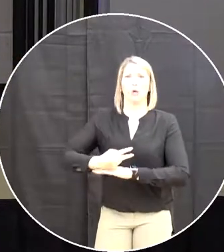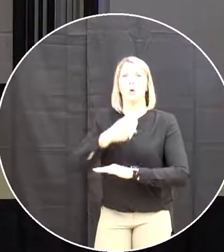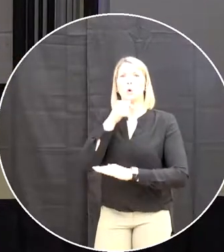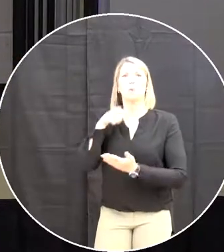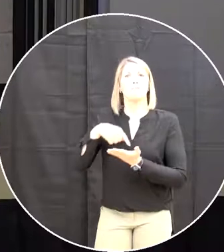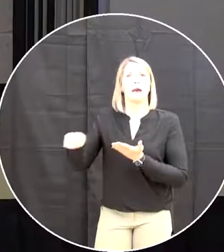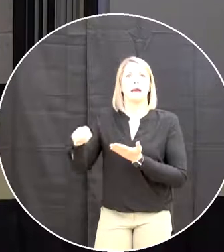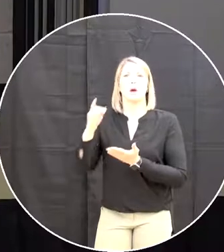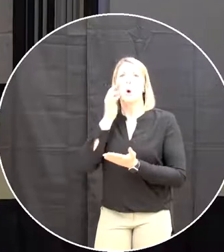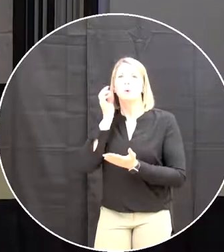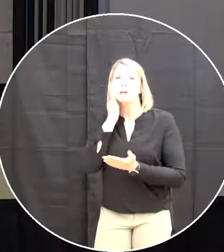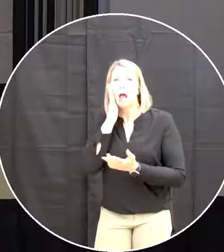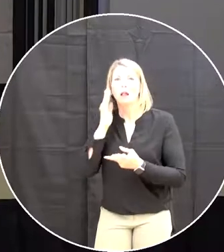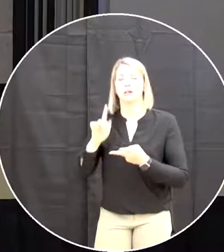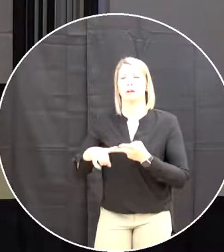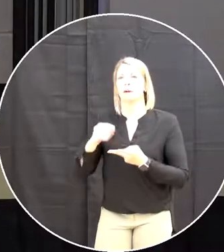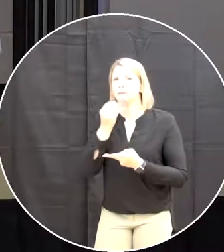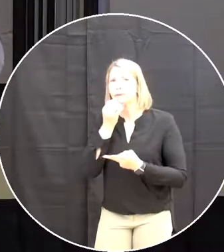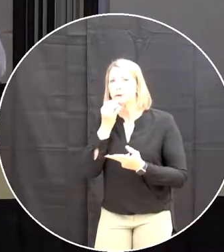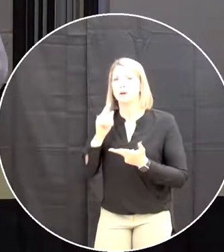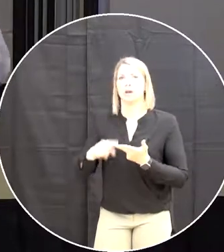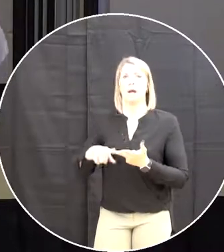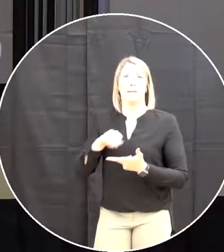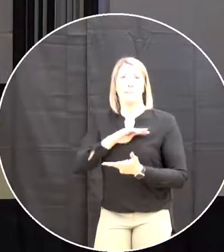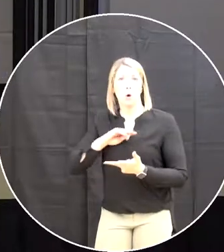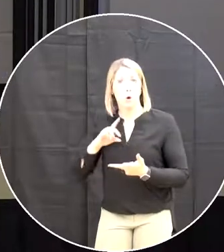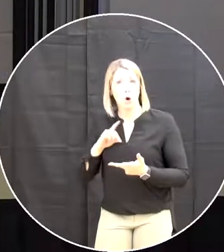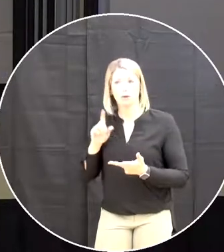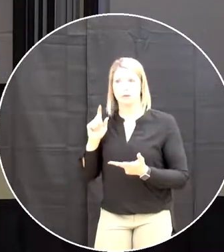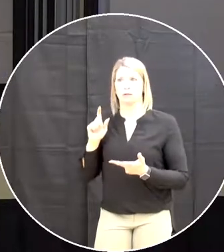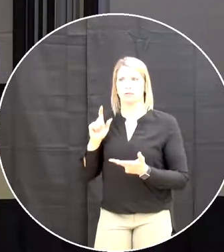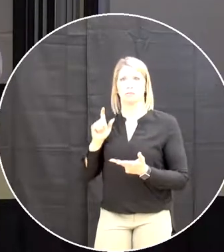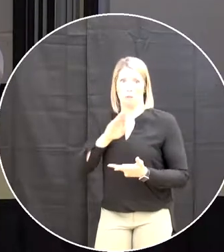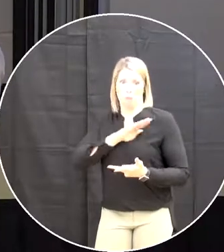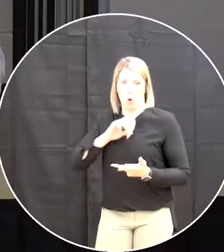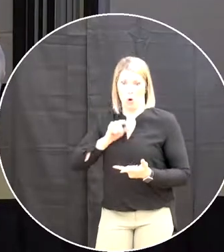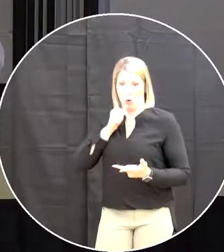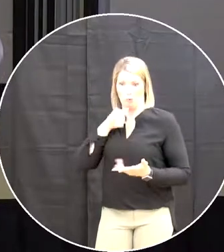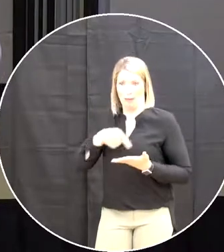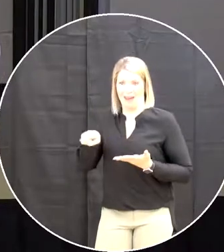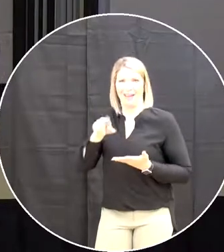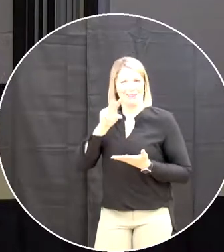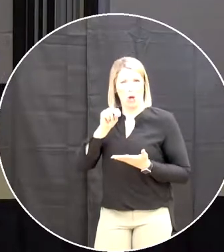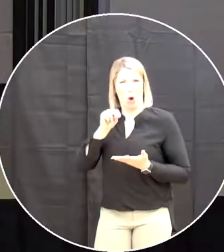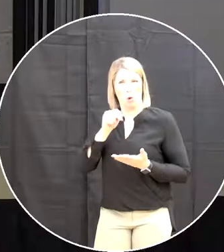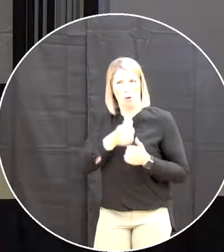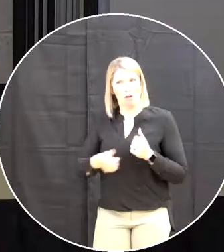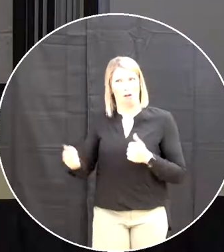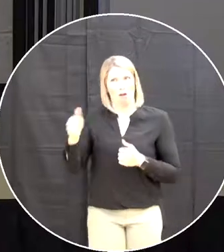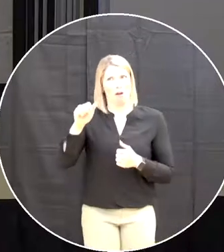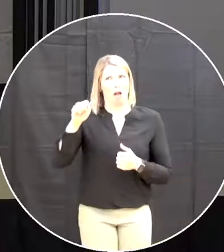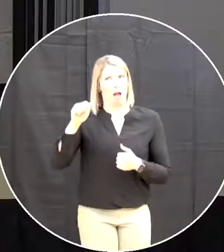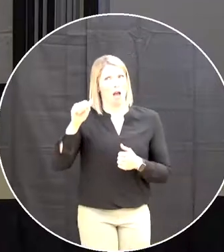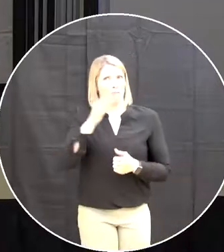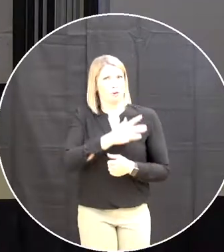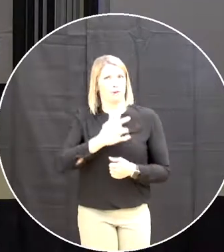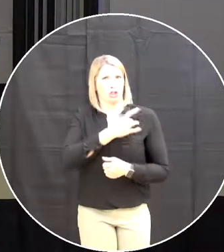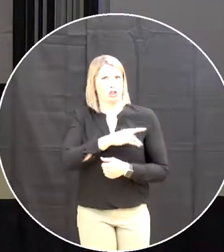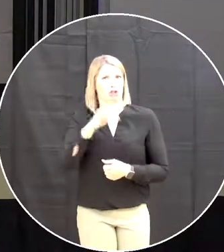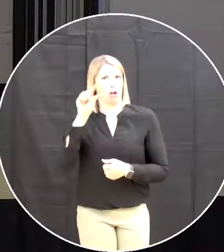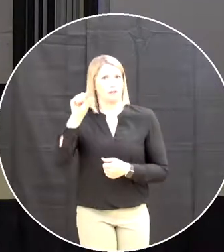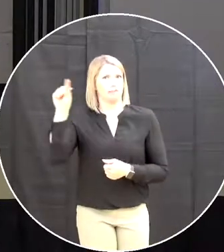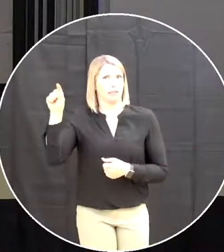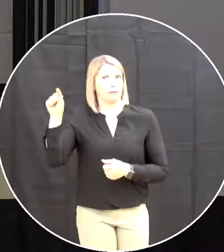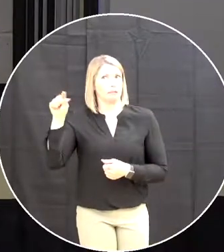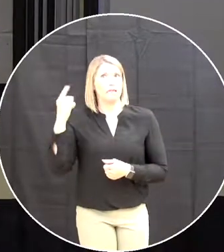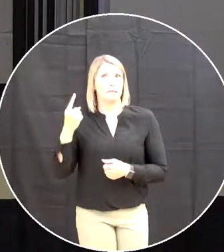which is the board which ultimately is provincial government someone's got to pay for our gas and our transportation and